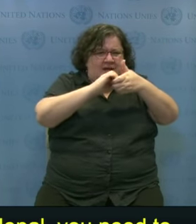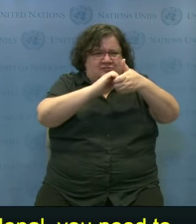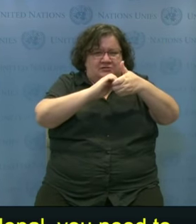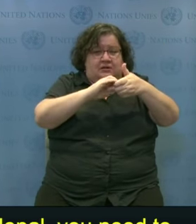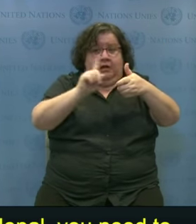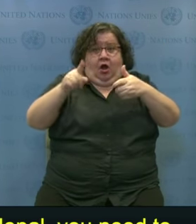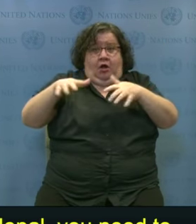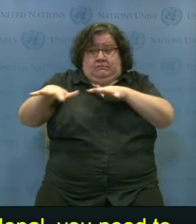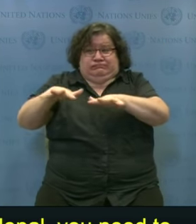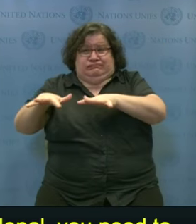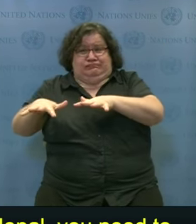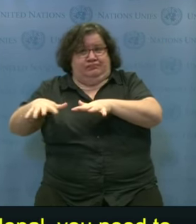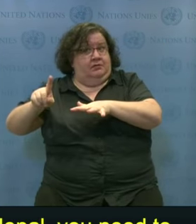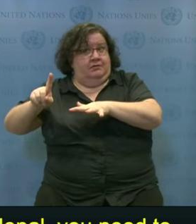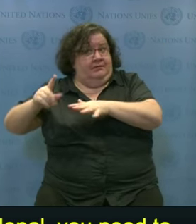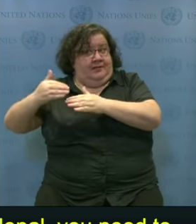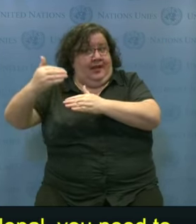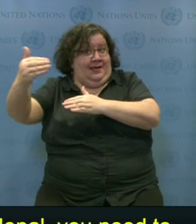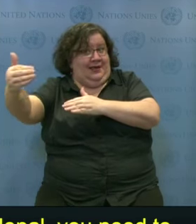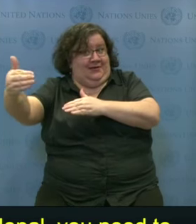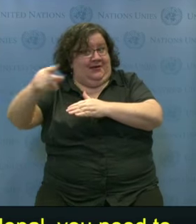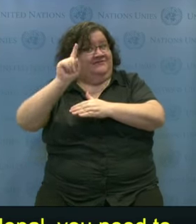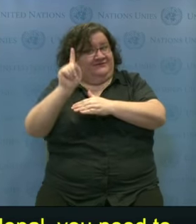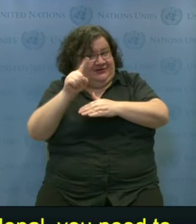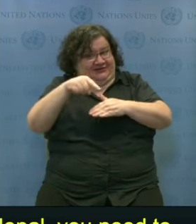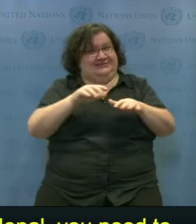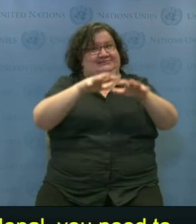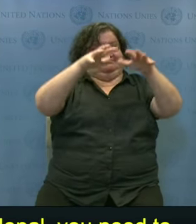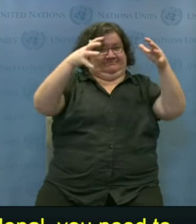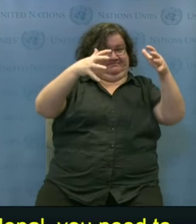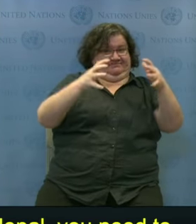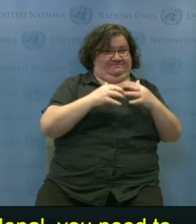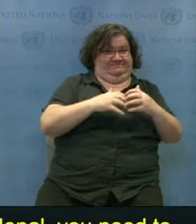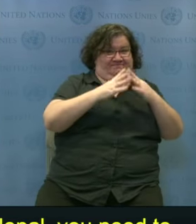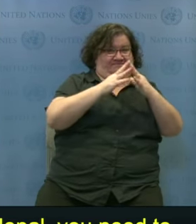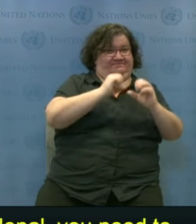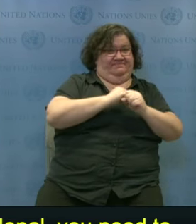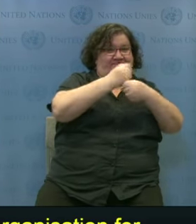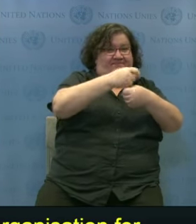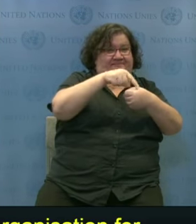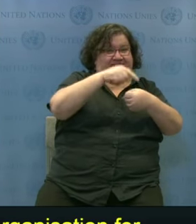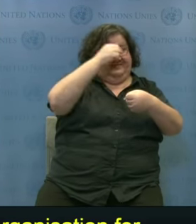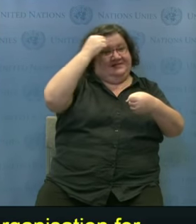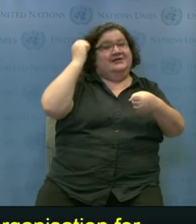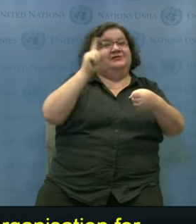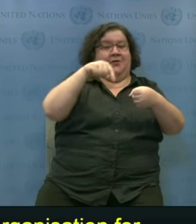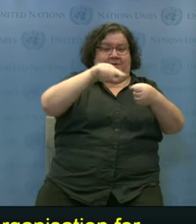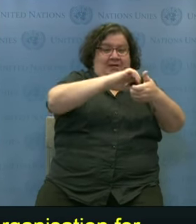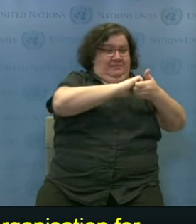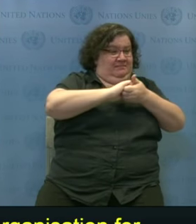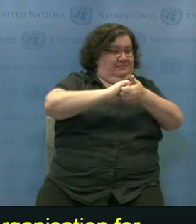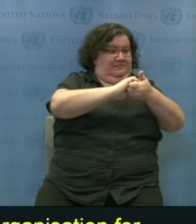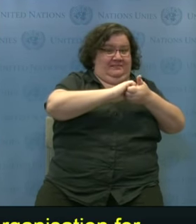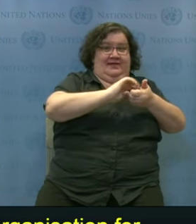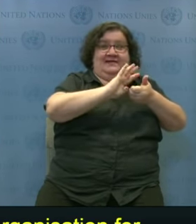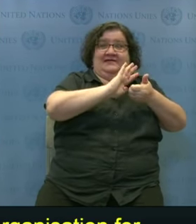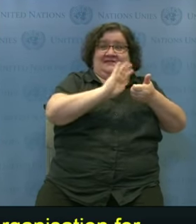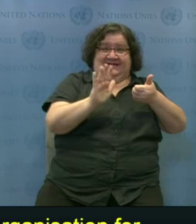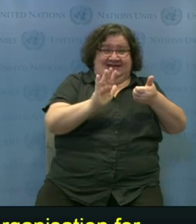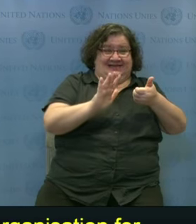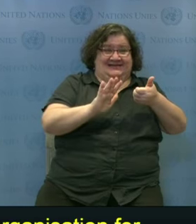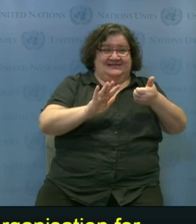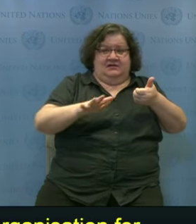disabilities. So once the earthquake hit, within the first few days, with the help